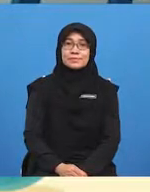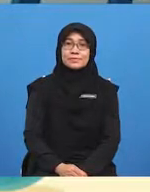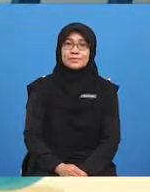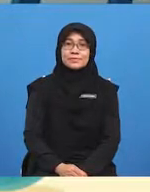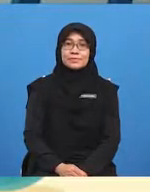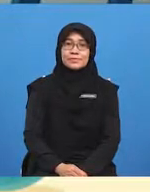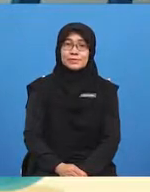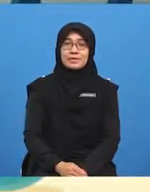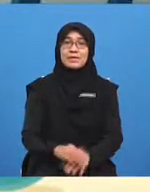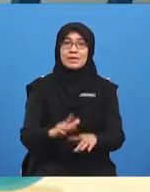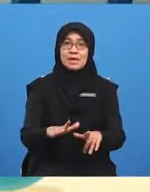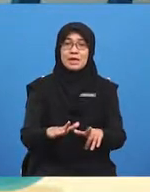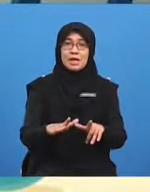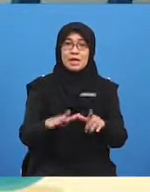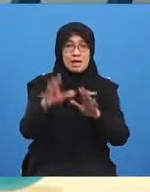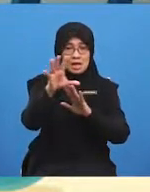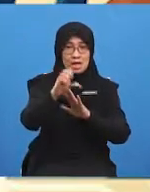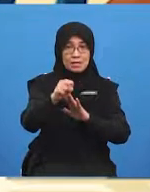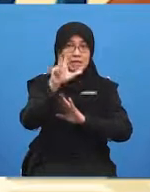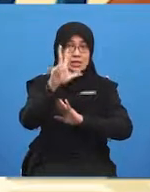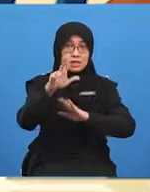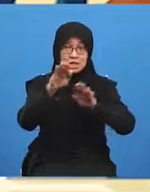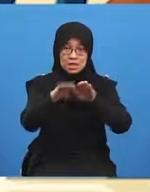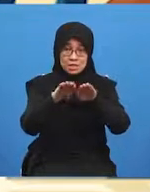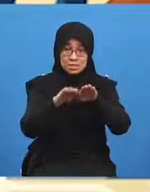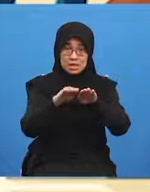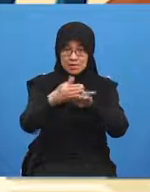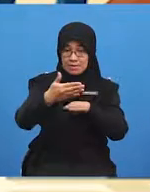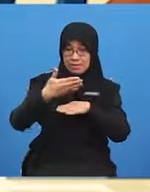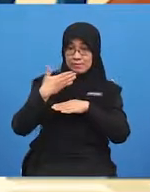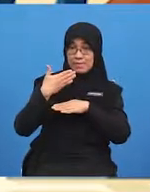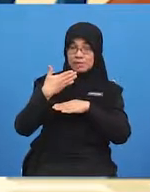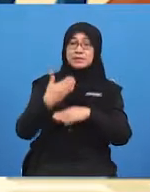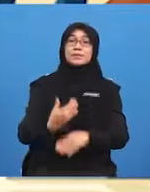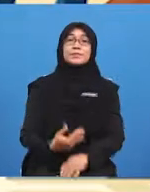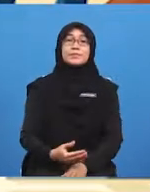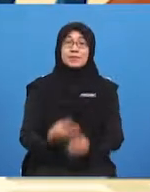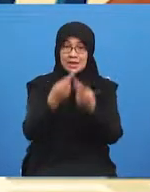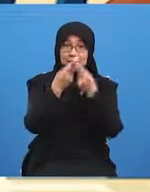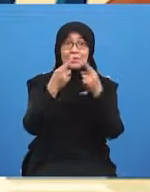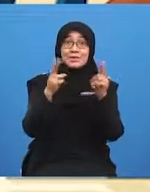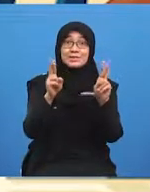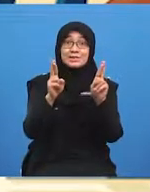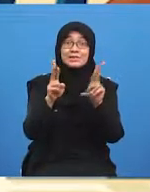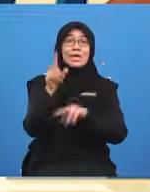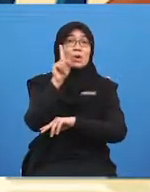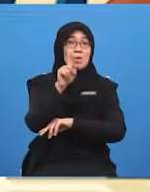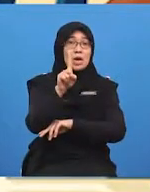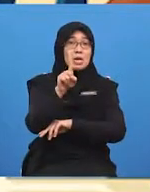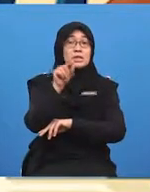steps back are you ready yolo yes i am ready one